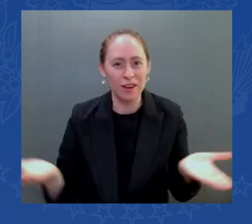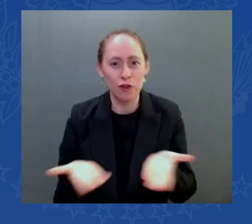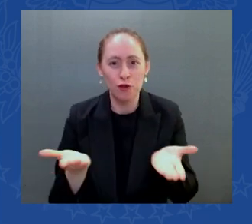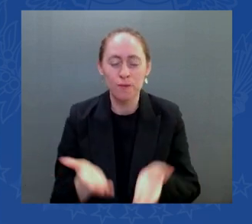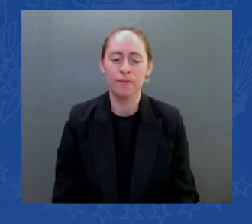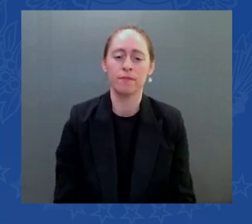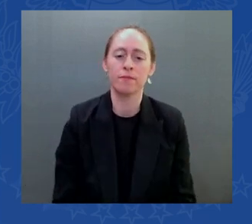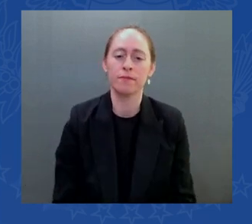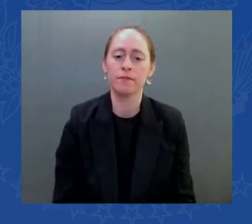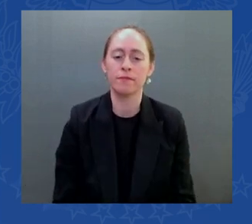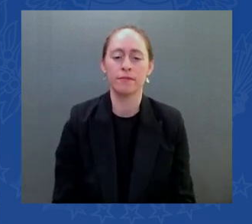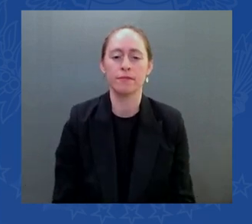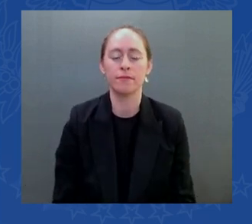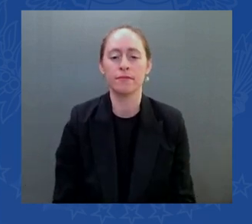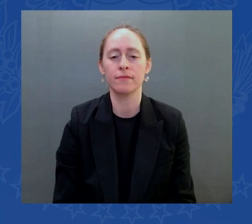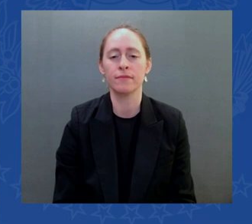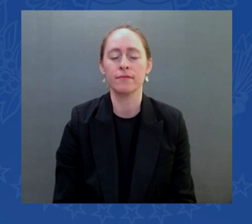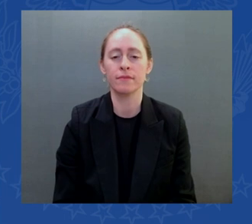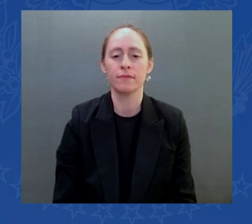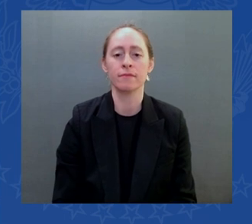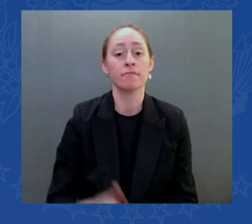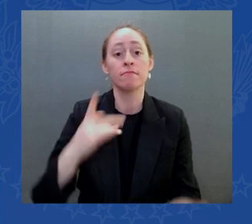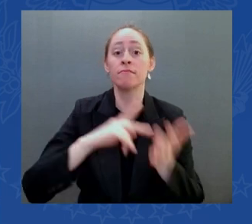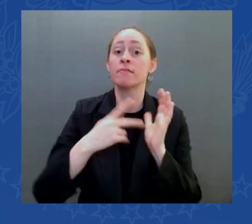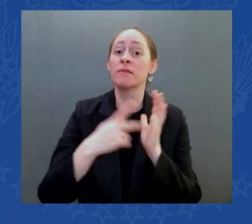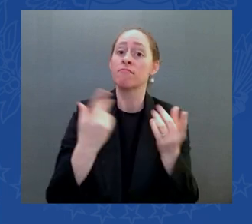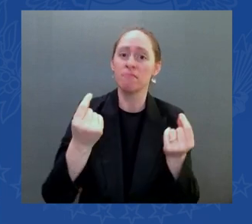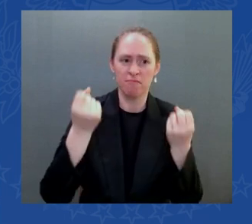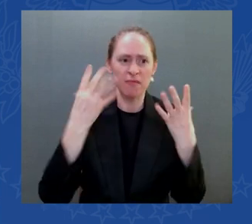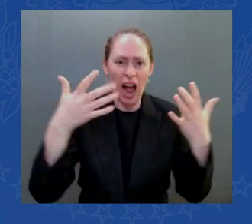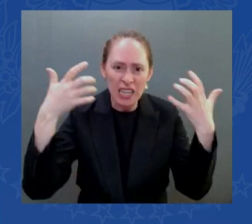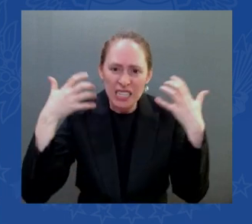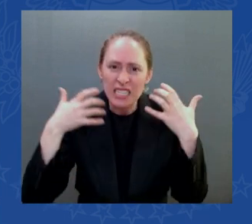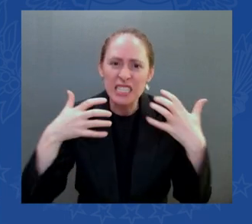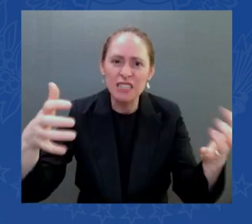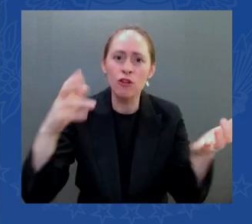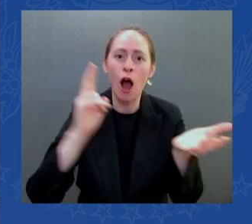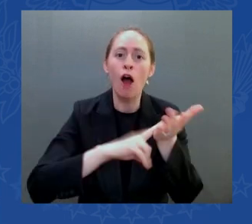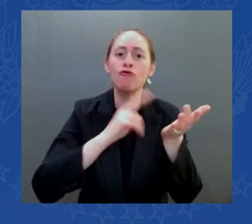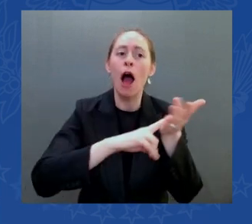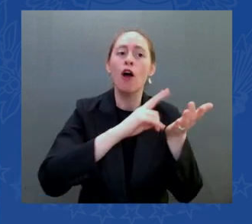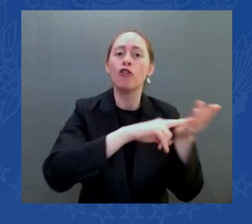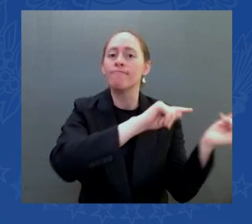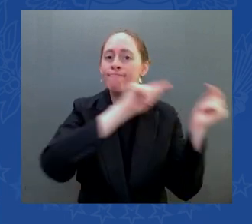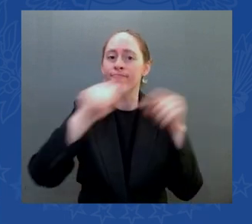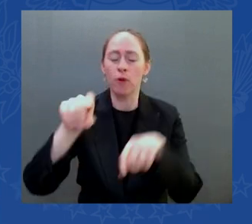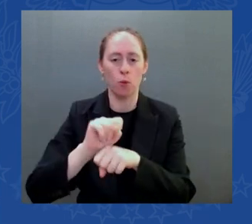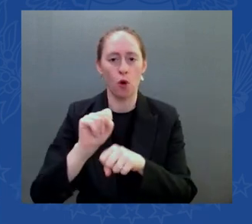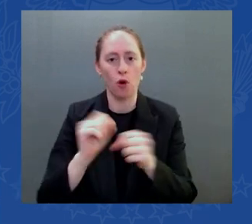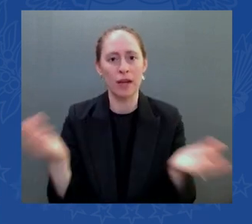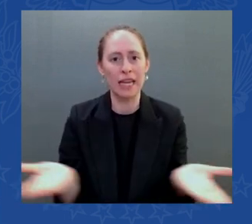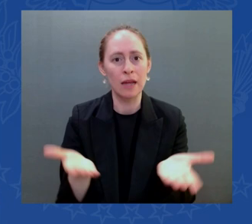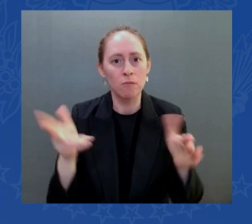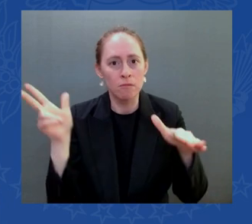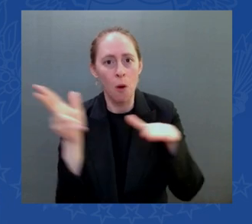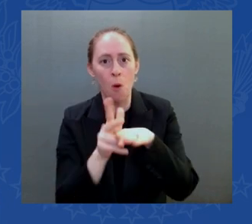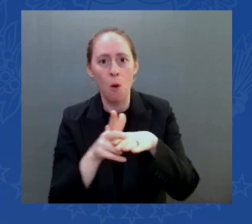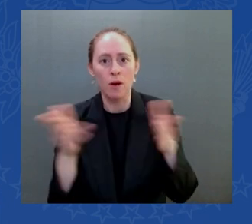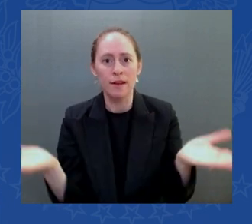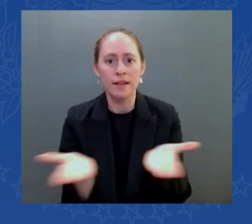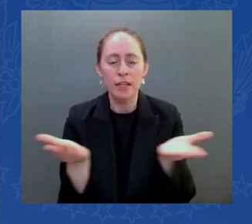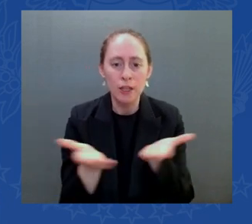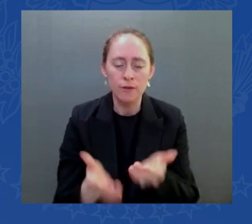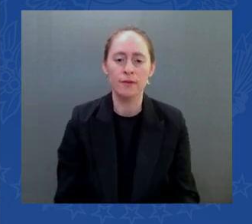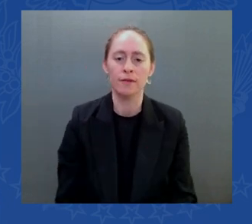jobs in Maine New Hampshire and all around the region but this port has even more potential than that until recently